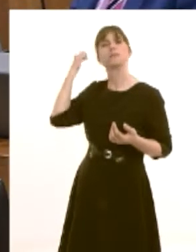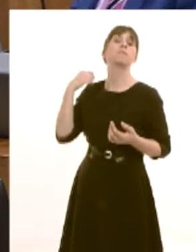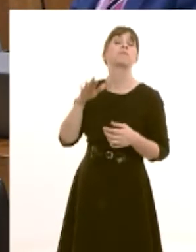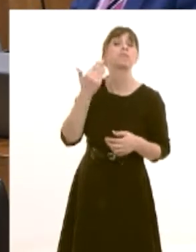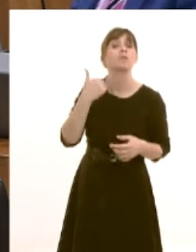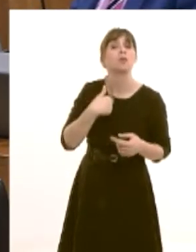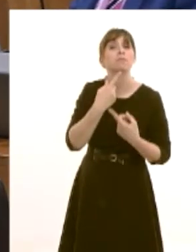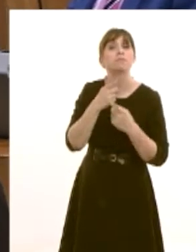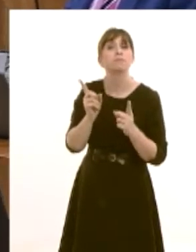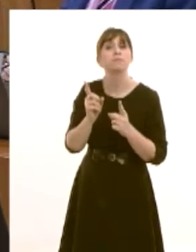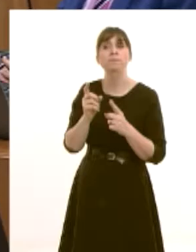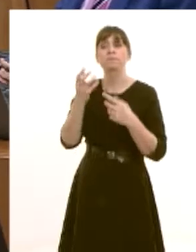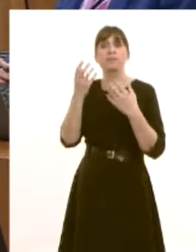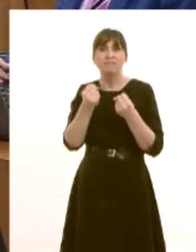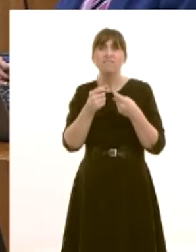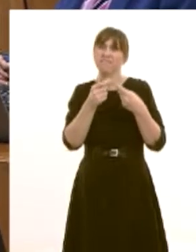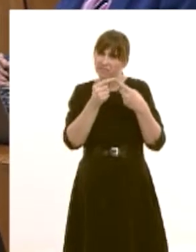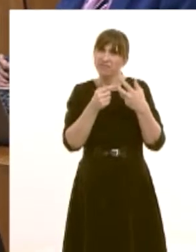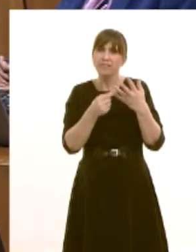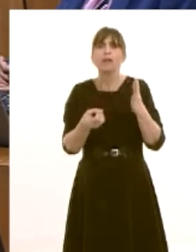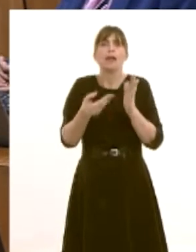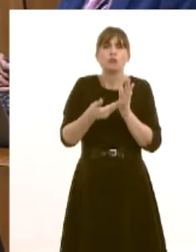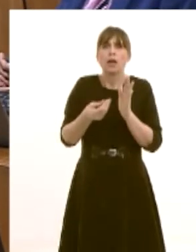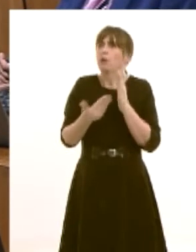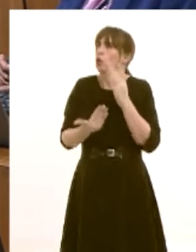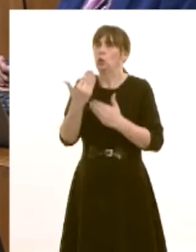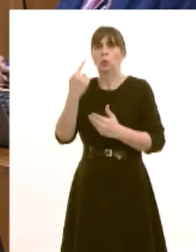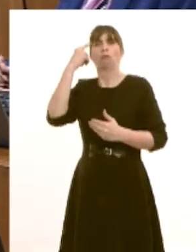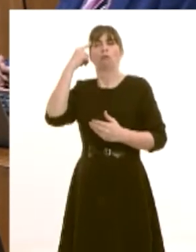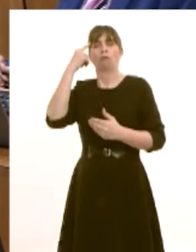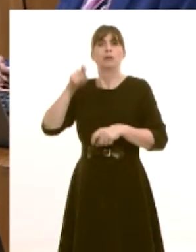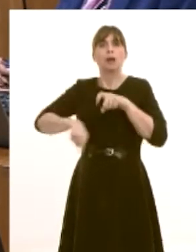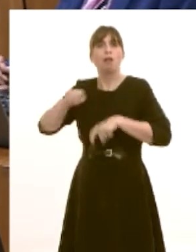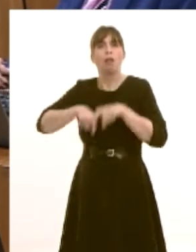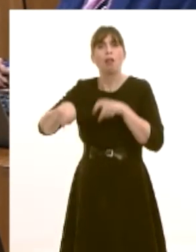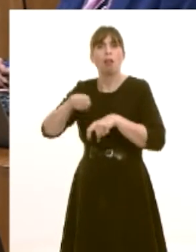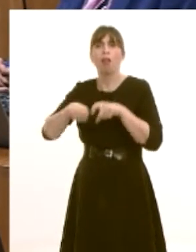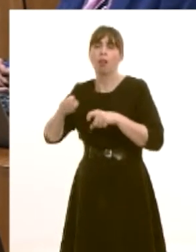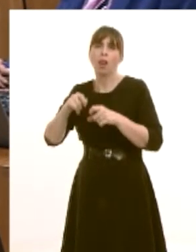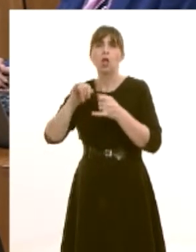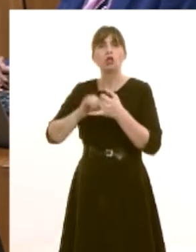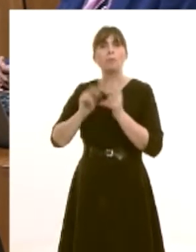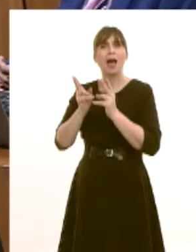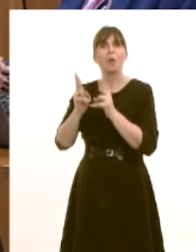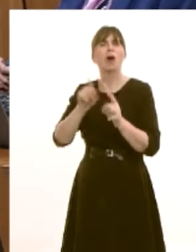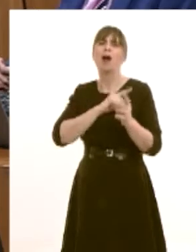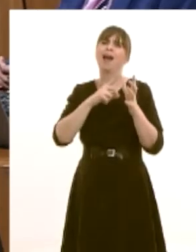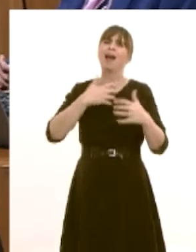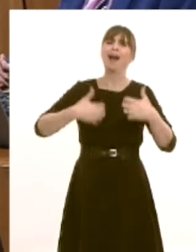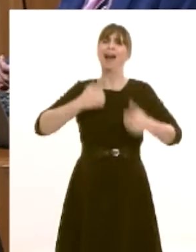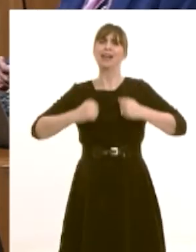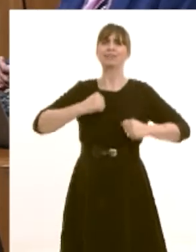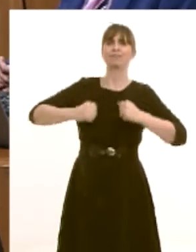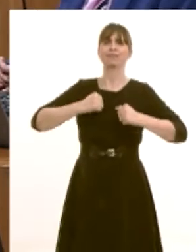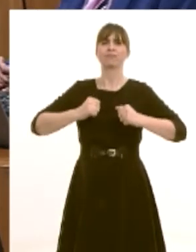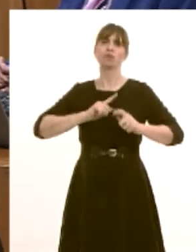are elements of the scheme that have uh that are new particularly regarding the cycle superhighway important because it complies with the active travel act and